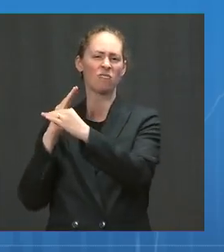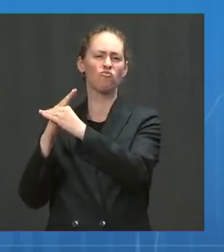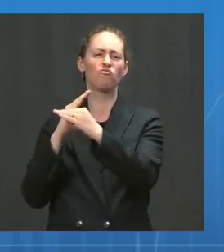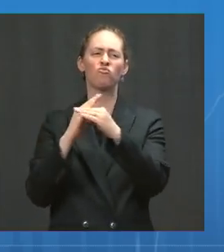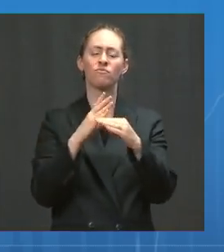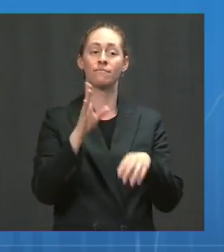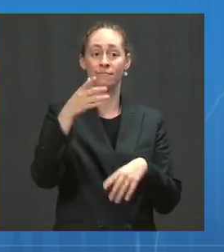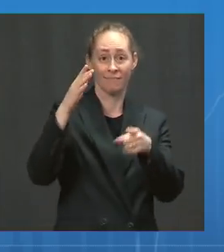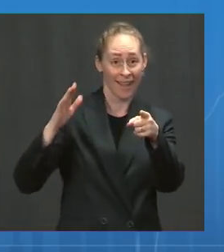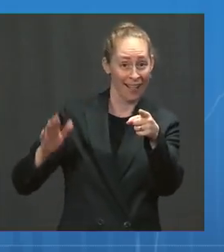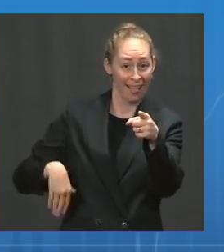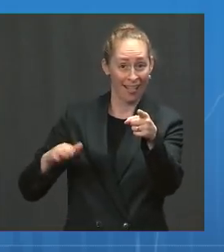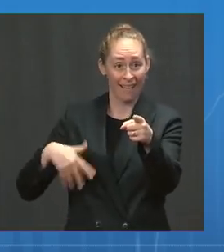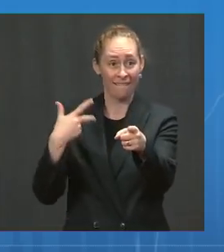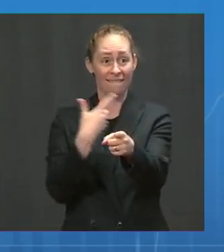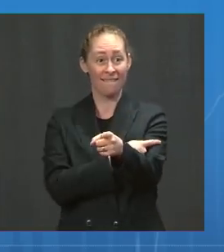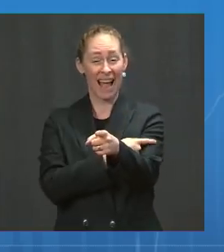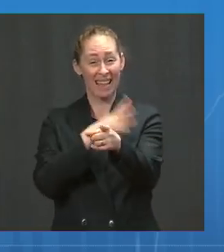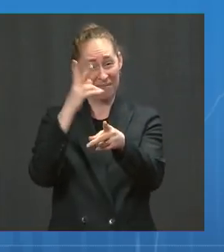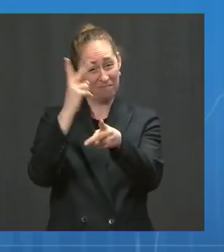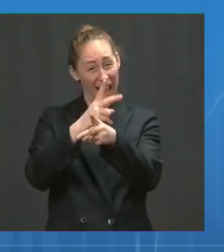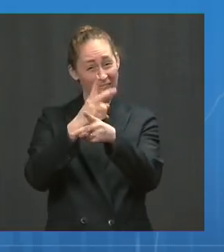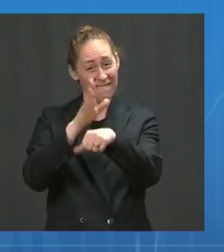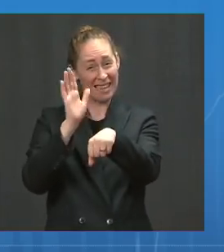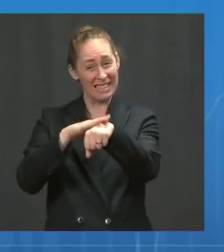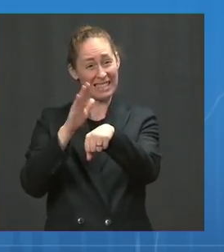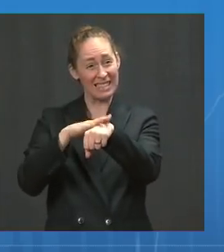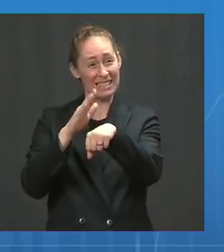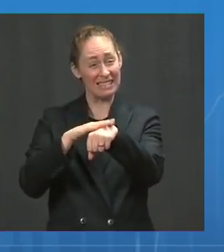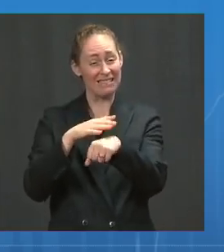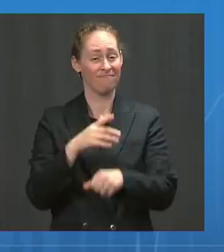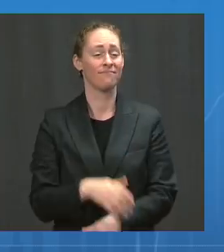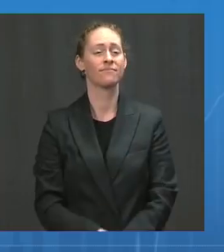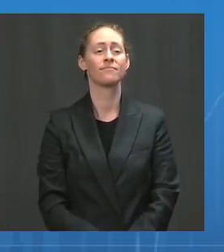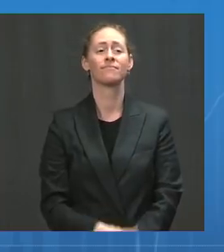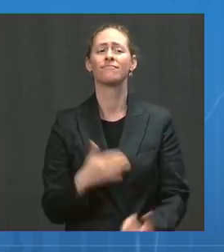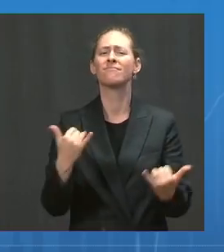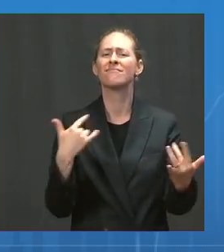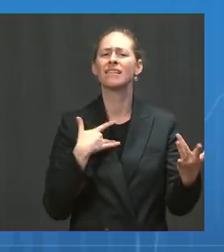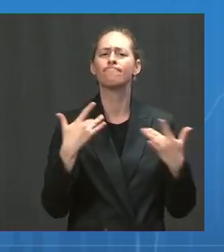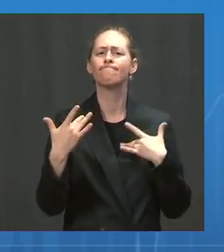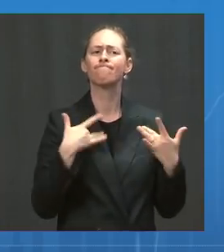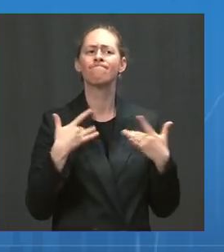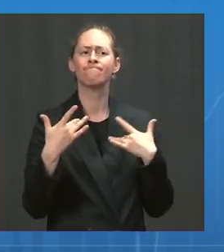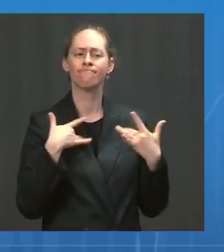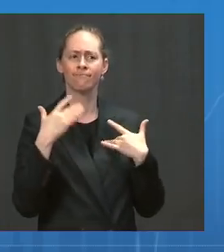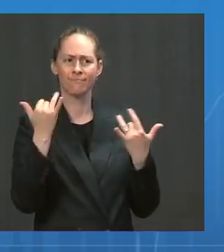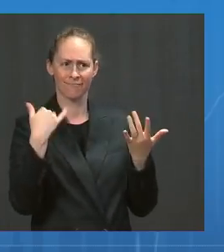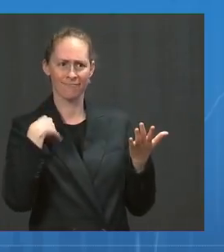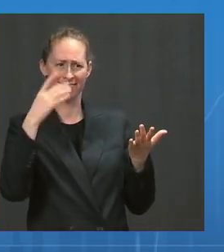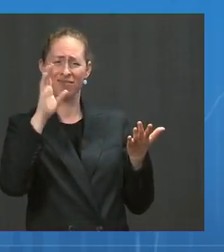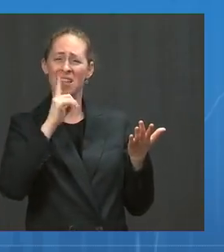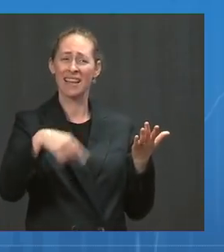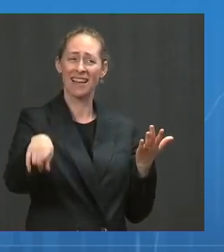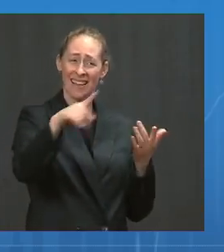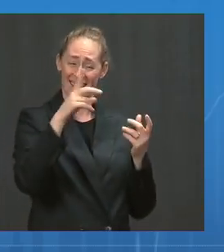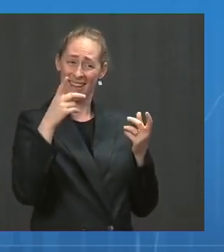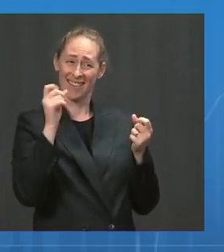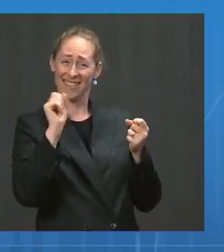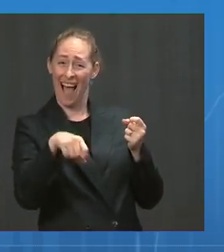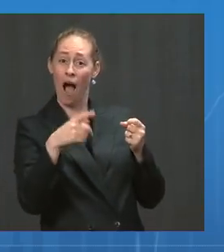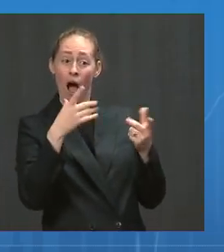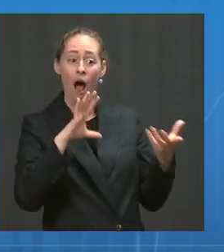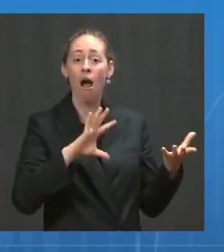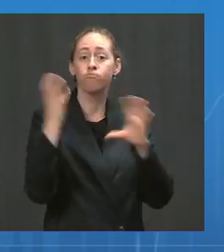you remain at risk. And our biggest concern is that we are going to continue to see preventable cases, hospitalizations,